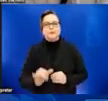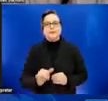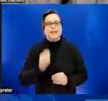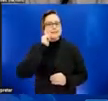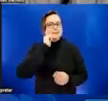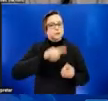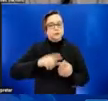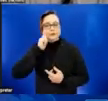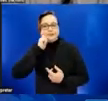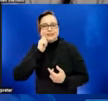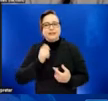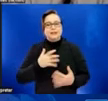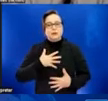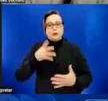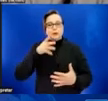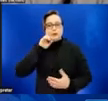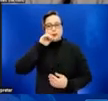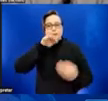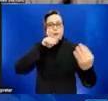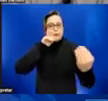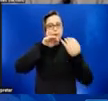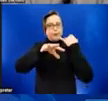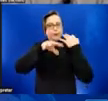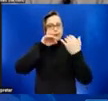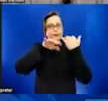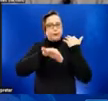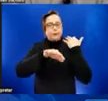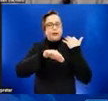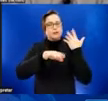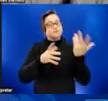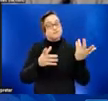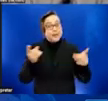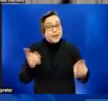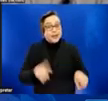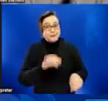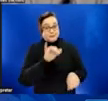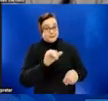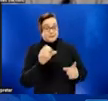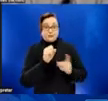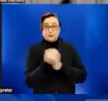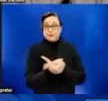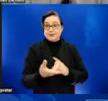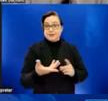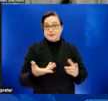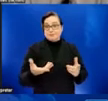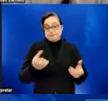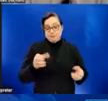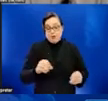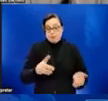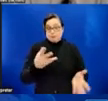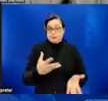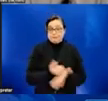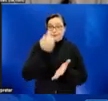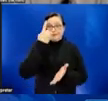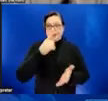respiratory droplets. And it just happened that in that case, it was an opportunity for monkeypox to spread. And that's